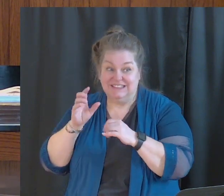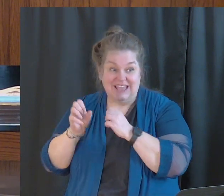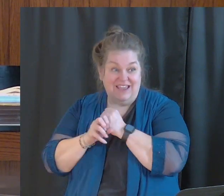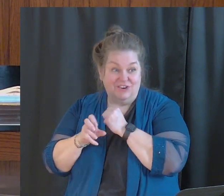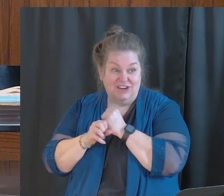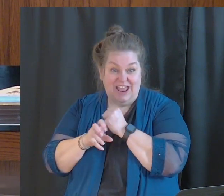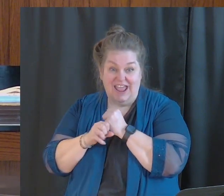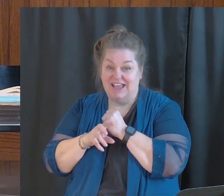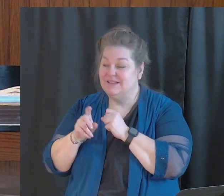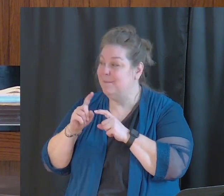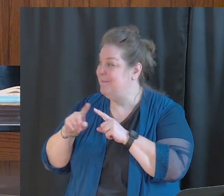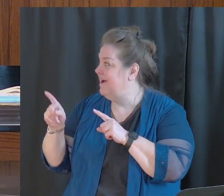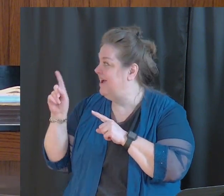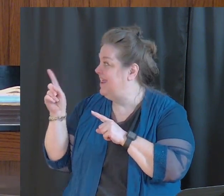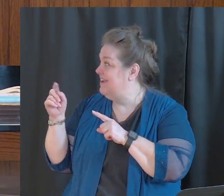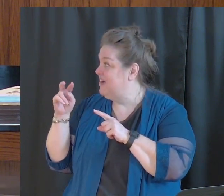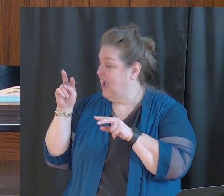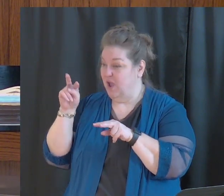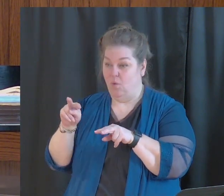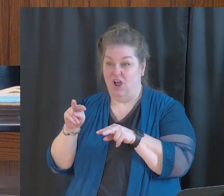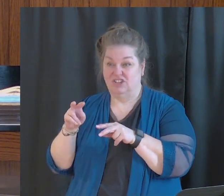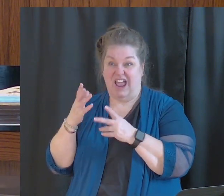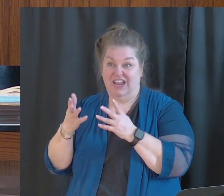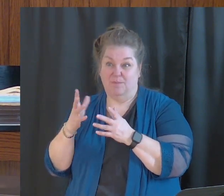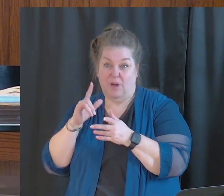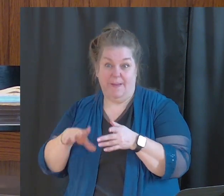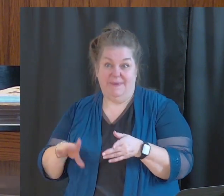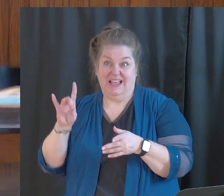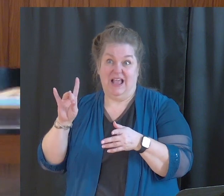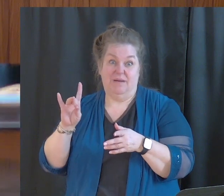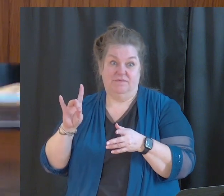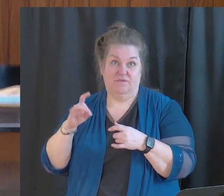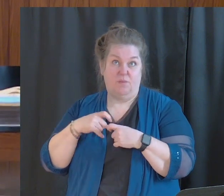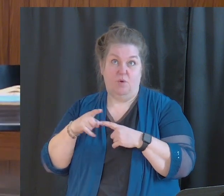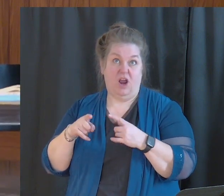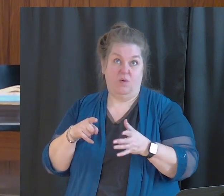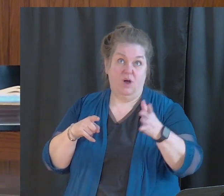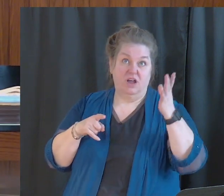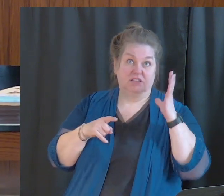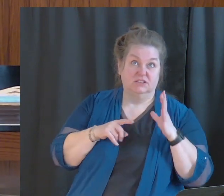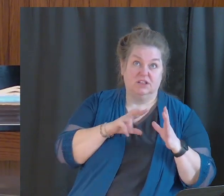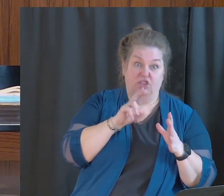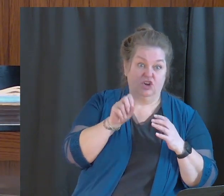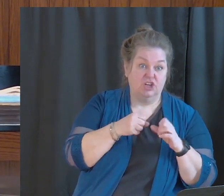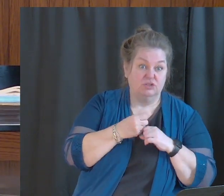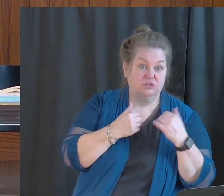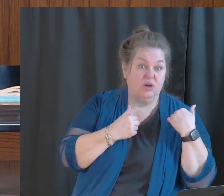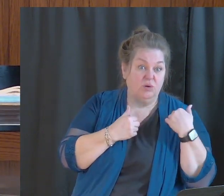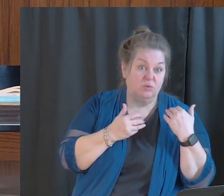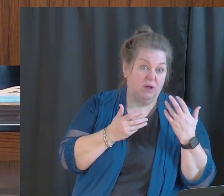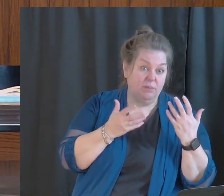My guess is if I went and watched one, I could almost pick up exactly where they were 20 or 30 years ago.